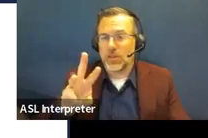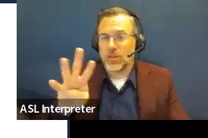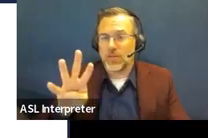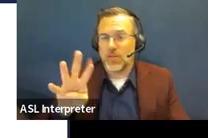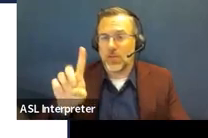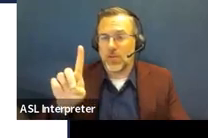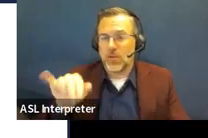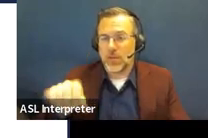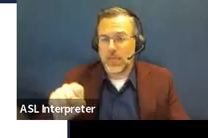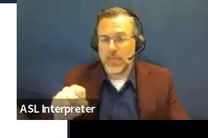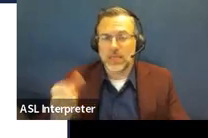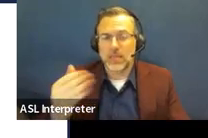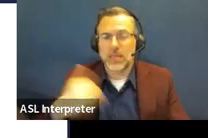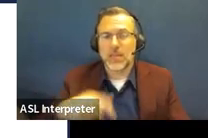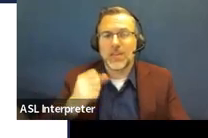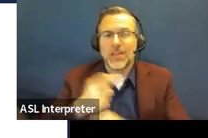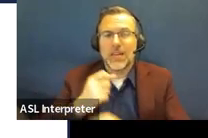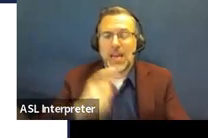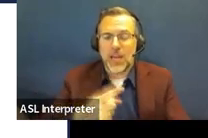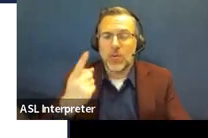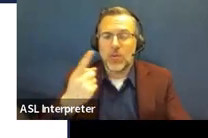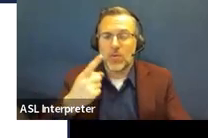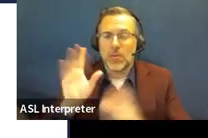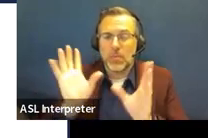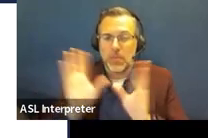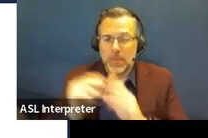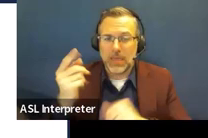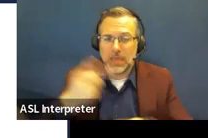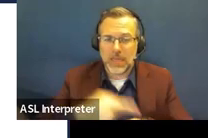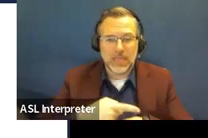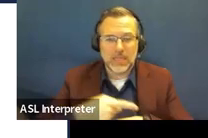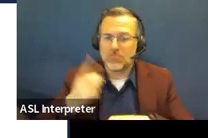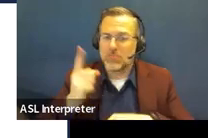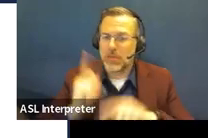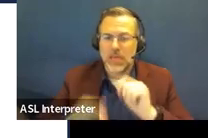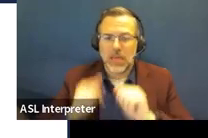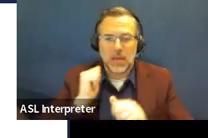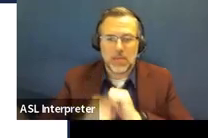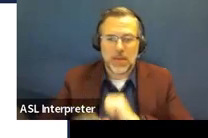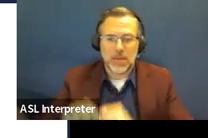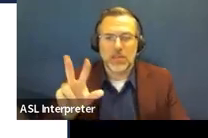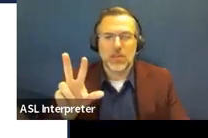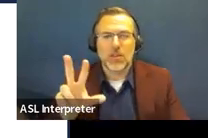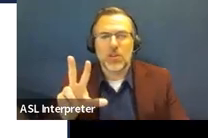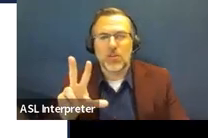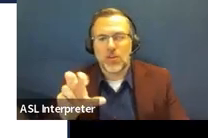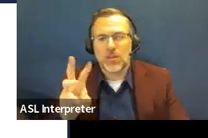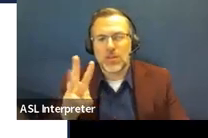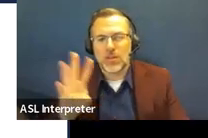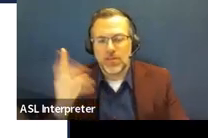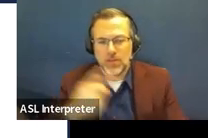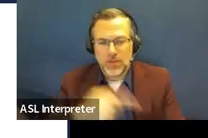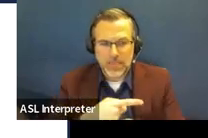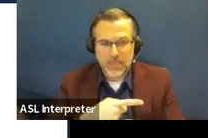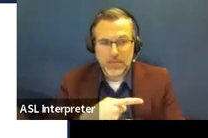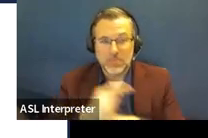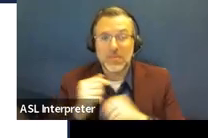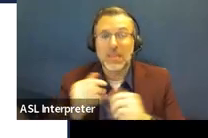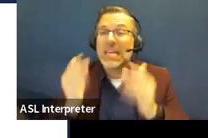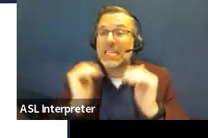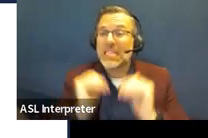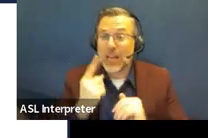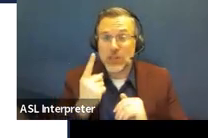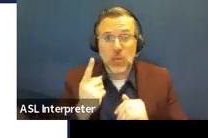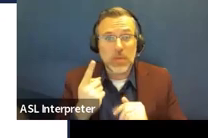dates can't be longer than 364 days. And then this one I had no idea about, to be totally honest,